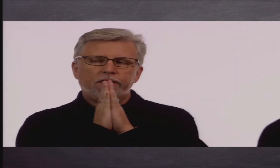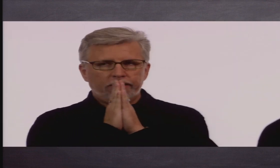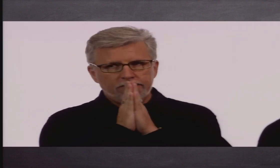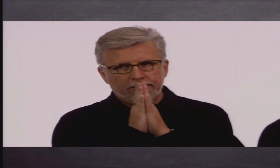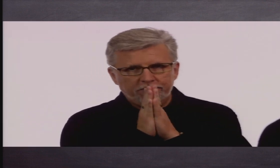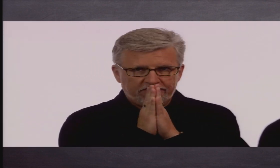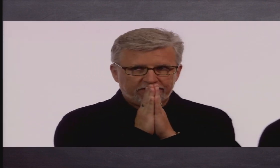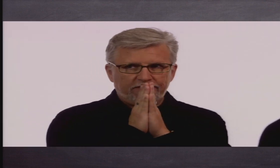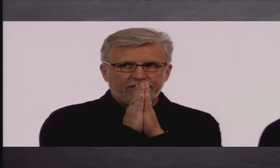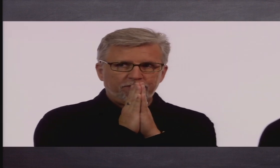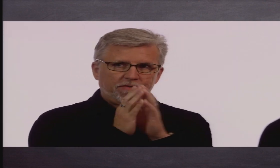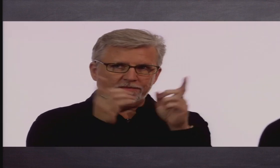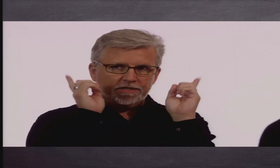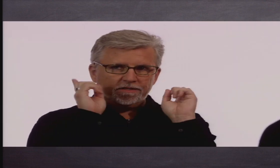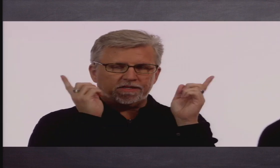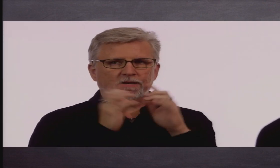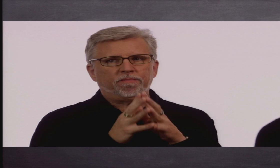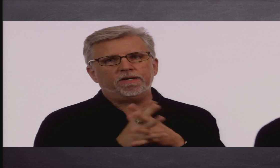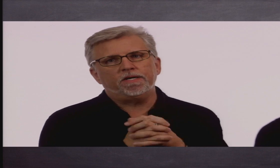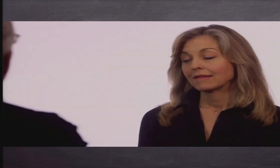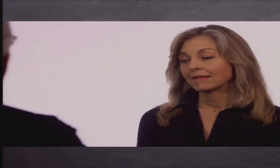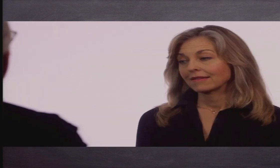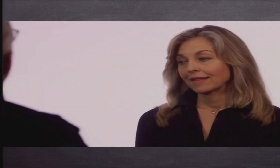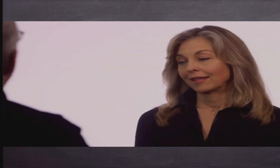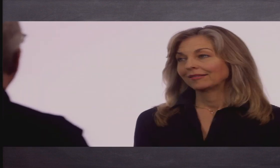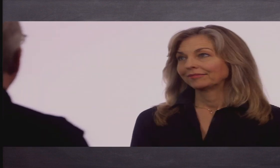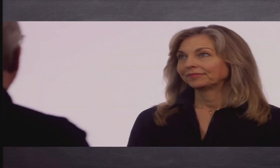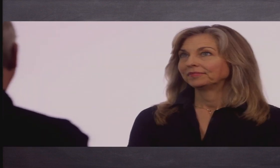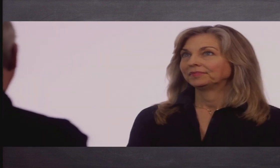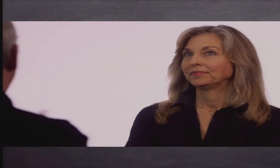Okay, here, let me see. Let me put my dunce cap on.